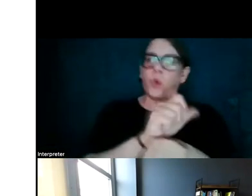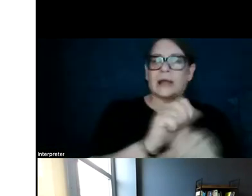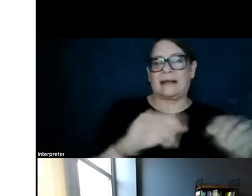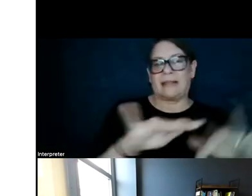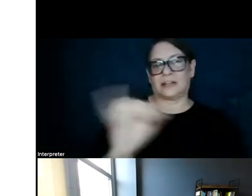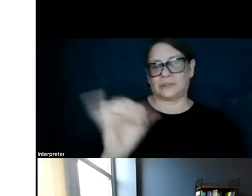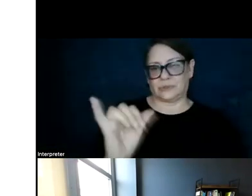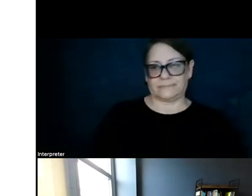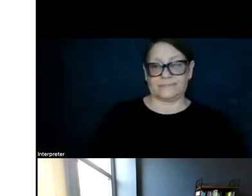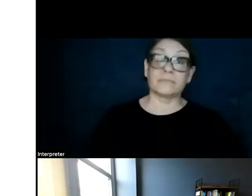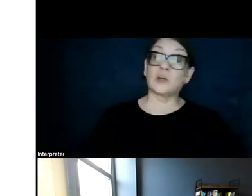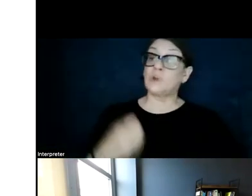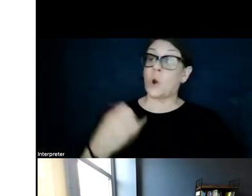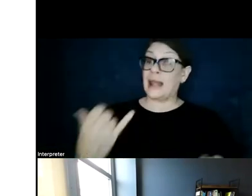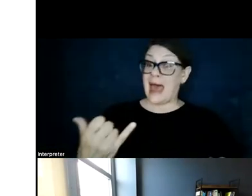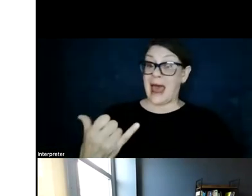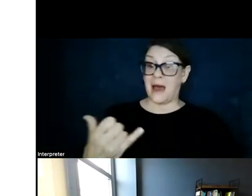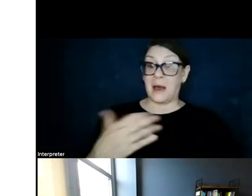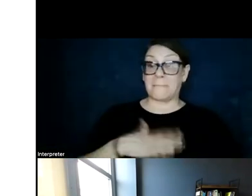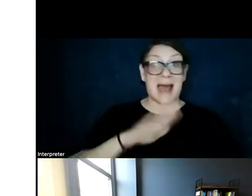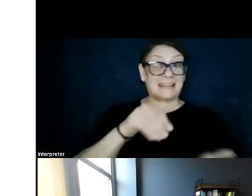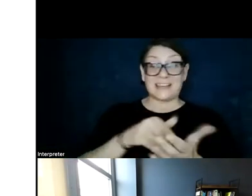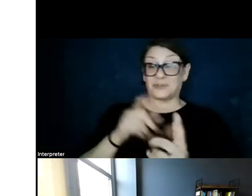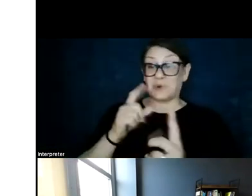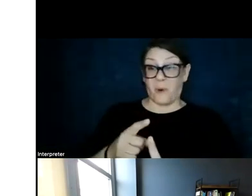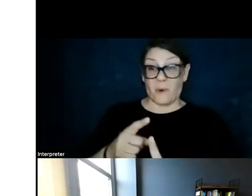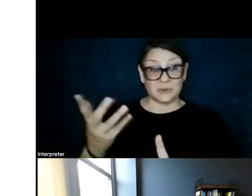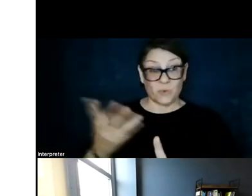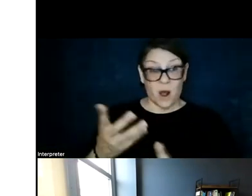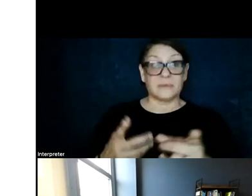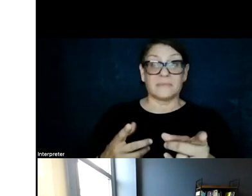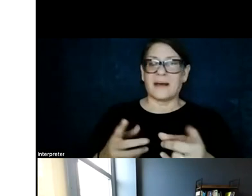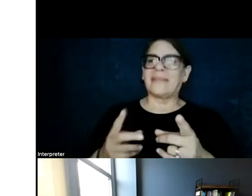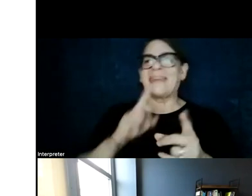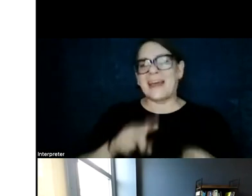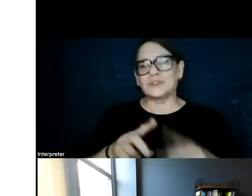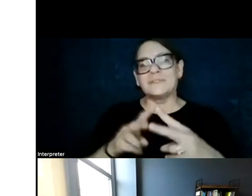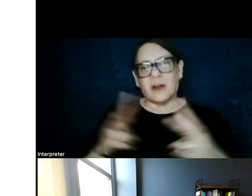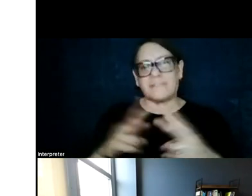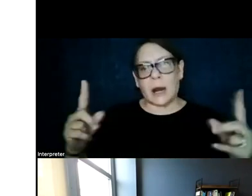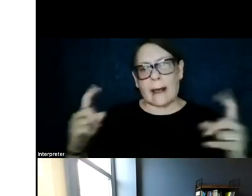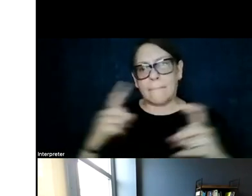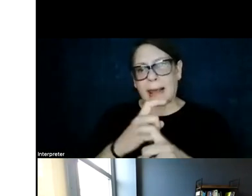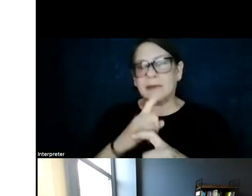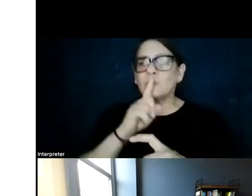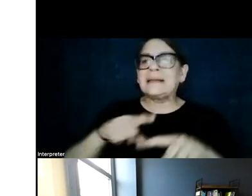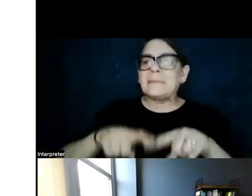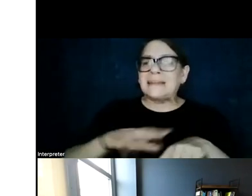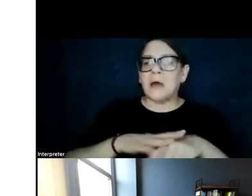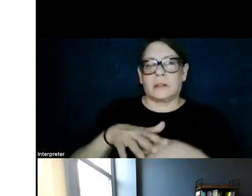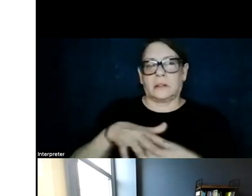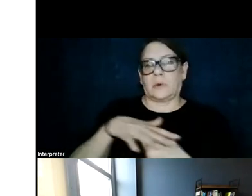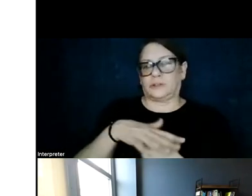OK, so my my central argument is the answer is very complicated and it really depends on the location.